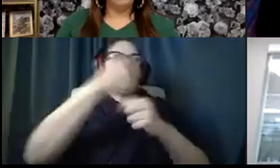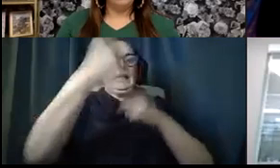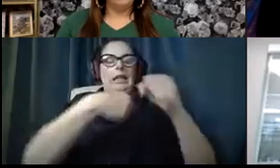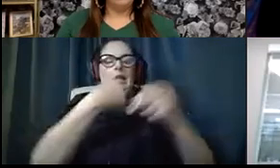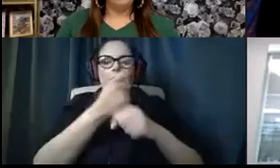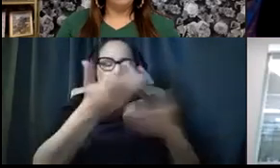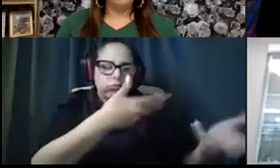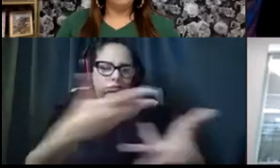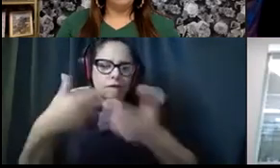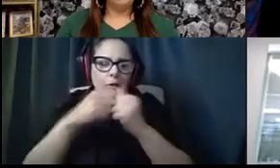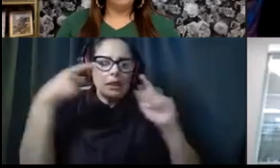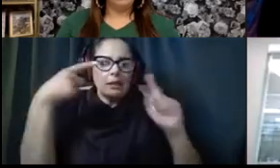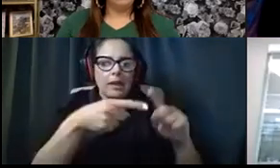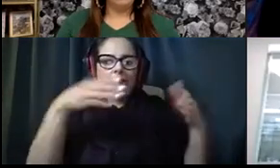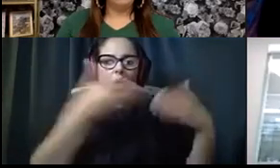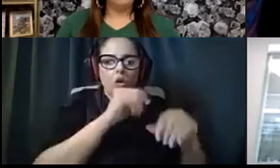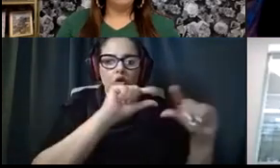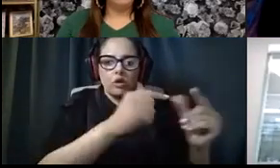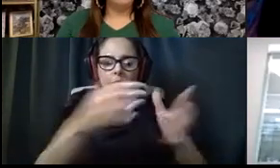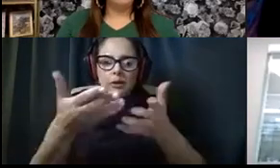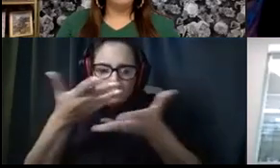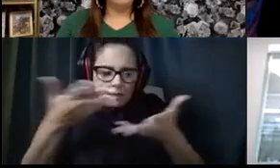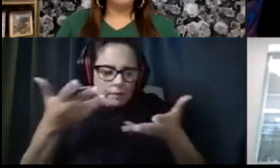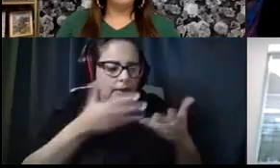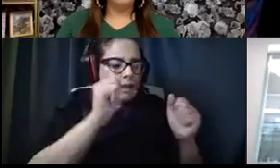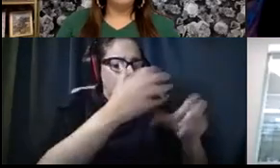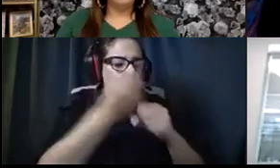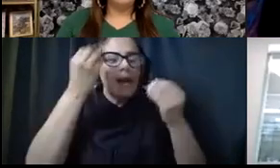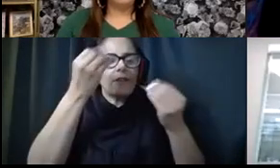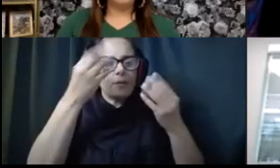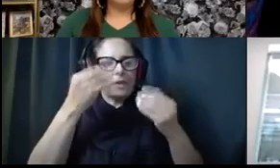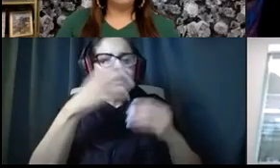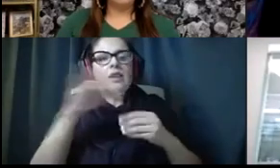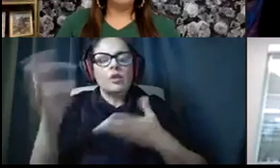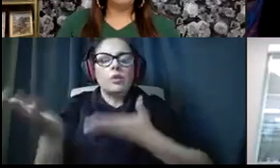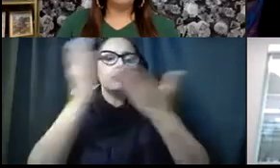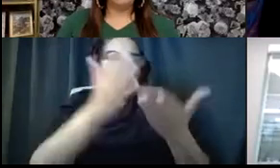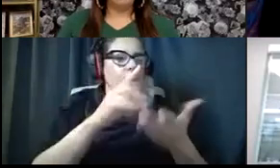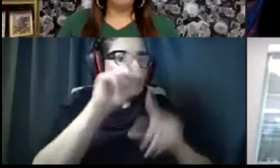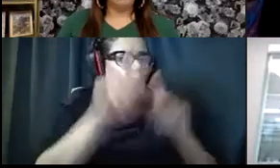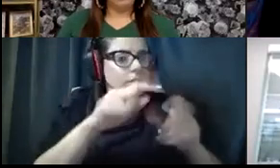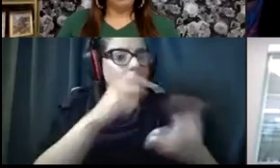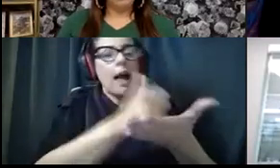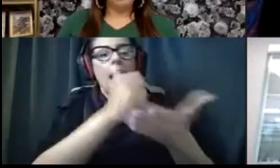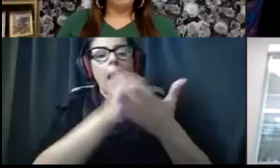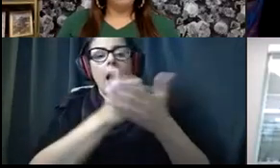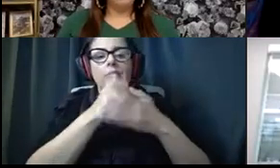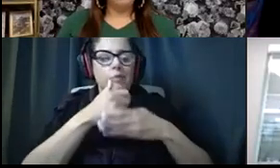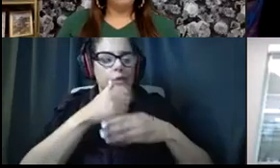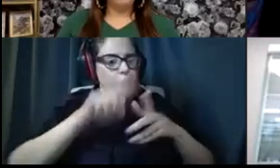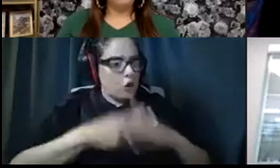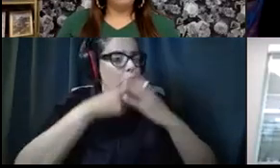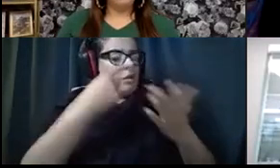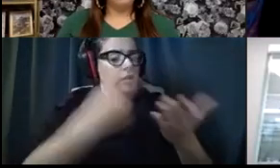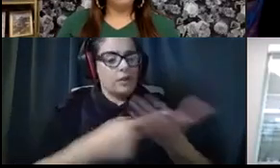with specific focus groups so that she can get information. She'll bring forward questions that help to generate the conversation. She goes